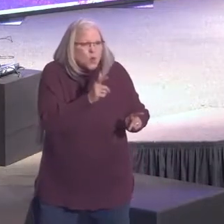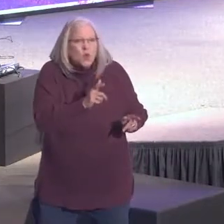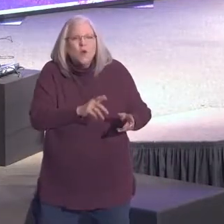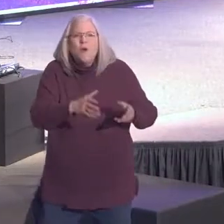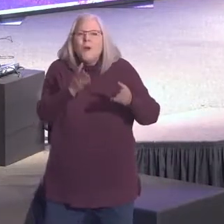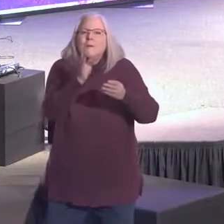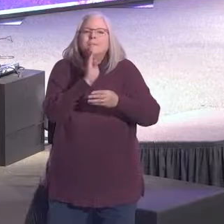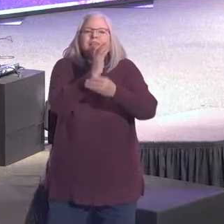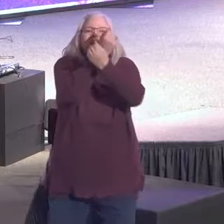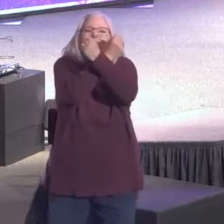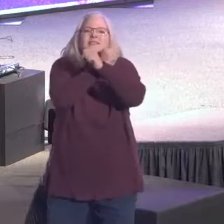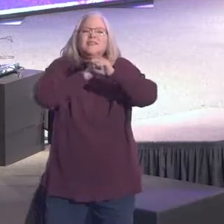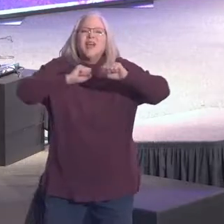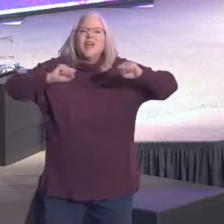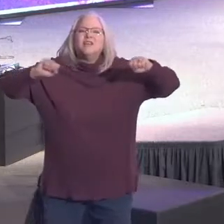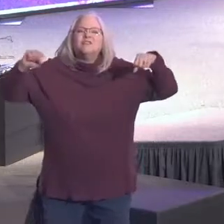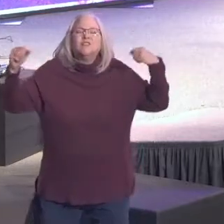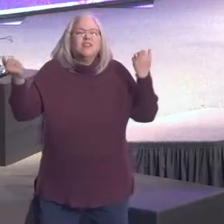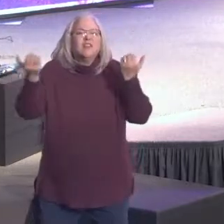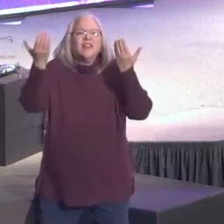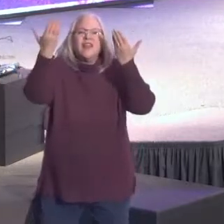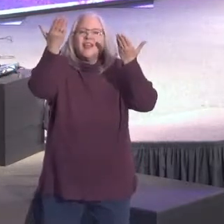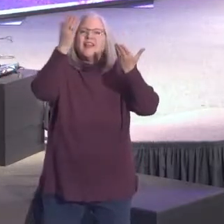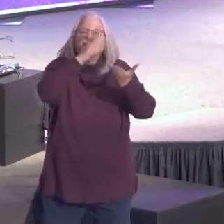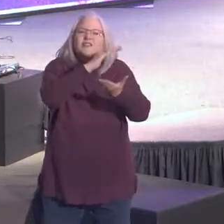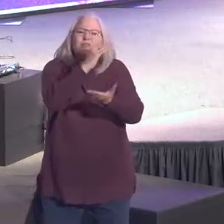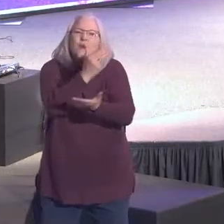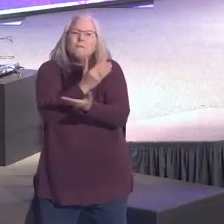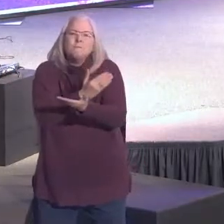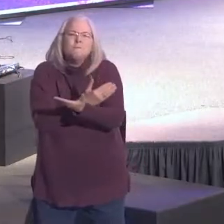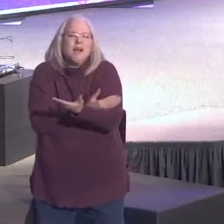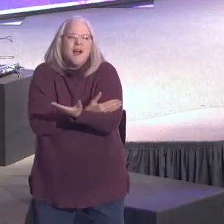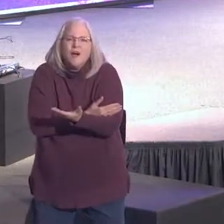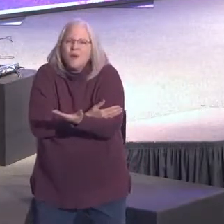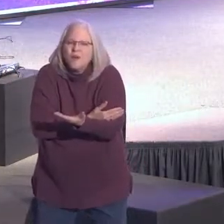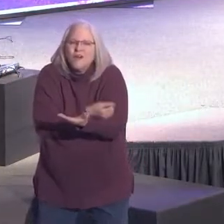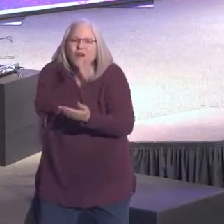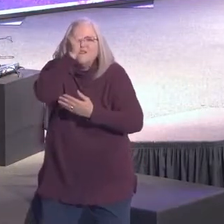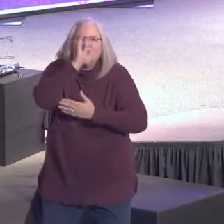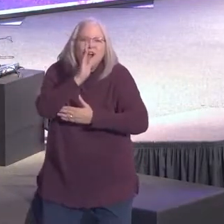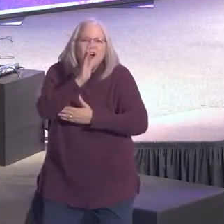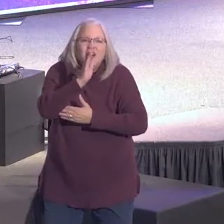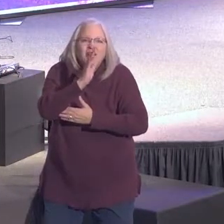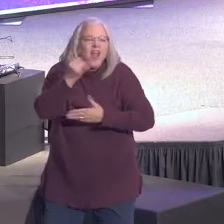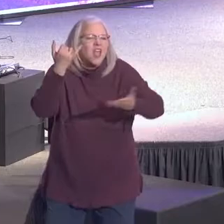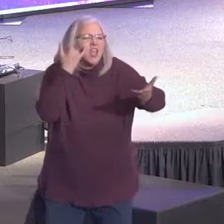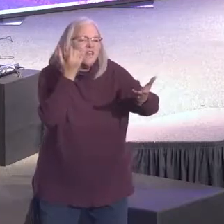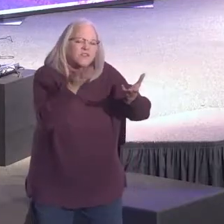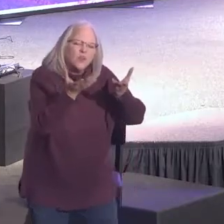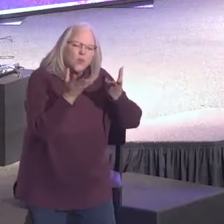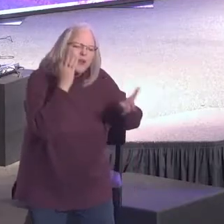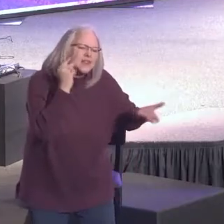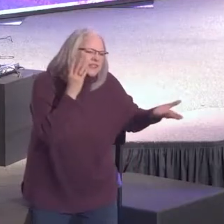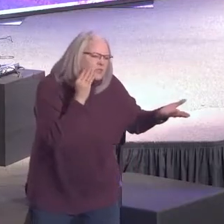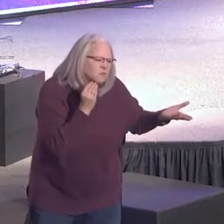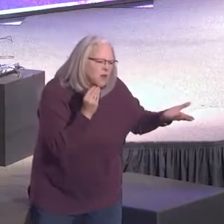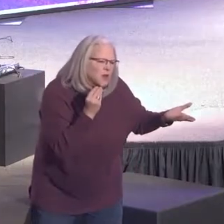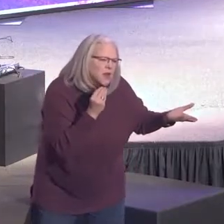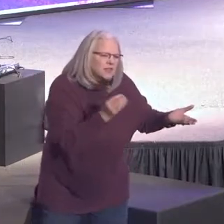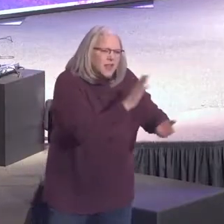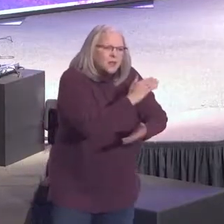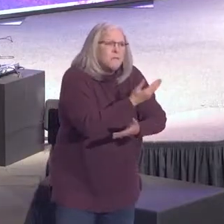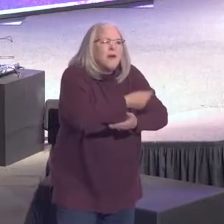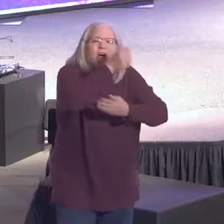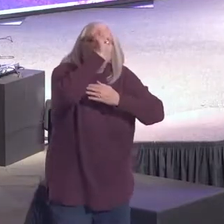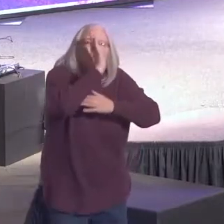saved, it is the power of God. If you want to experience the